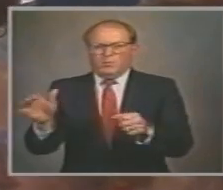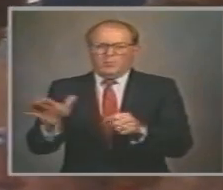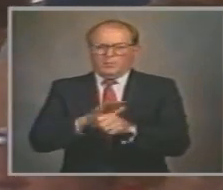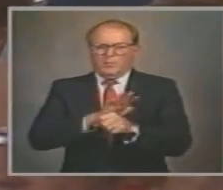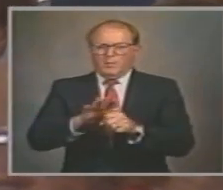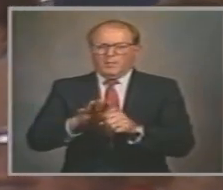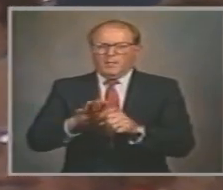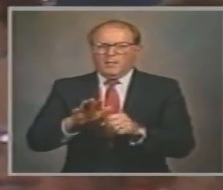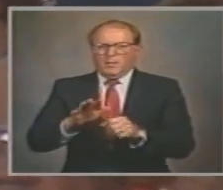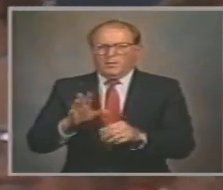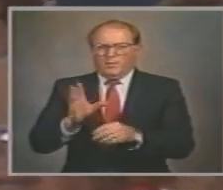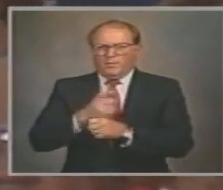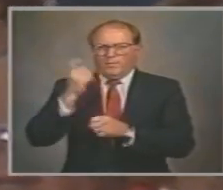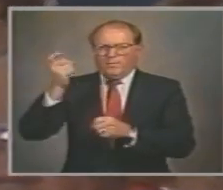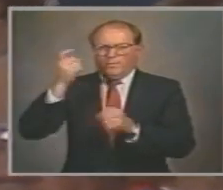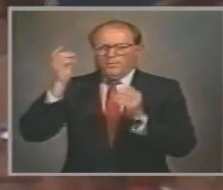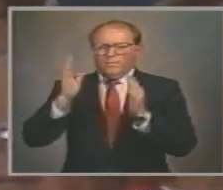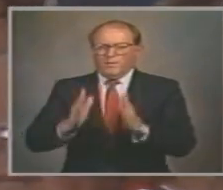last